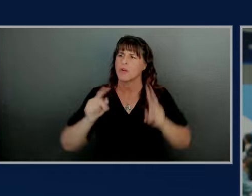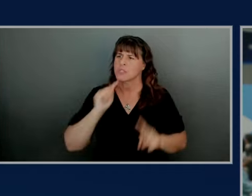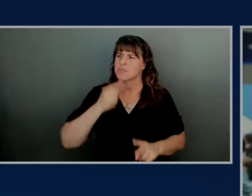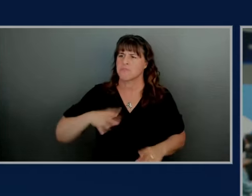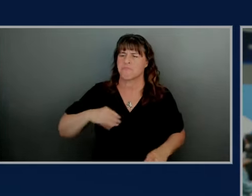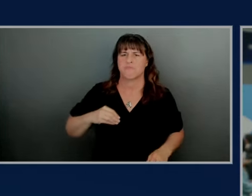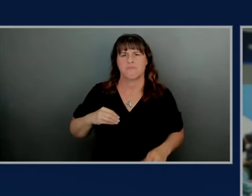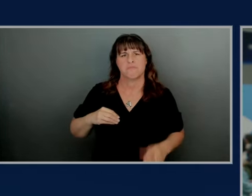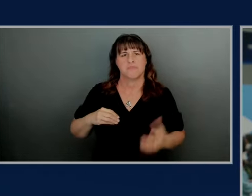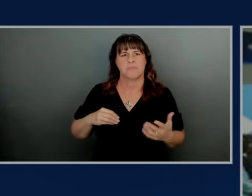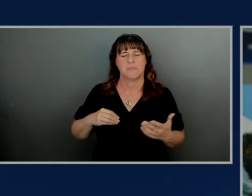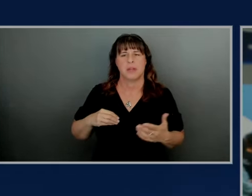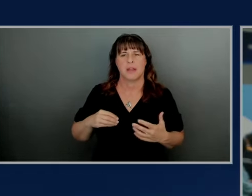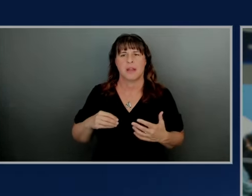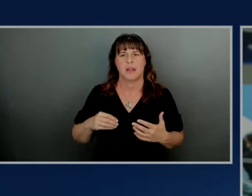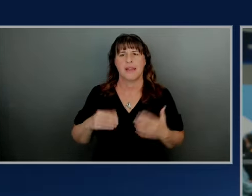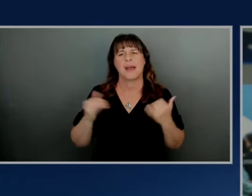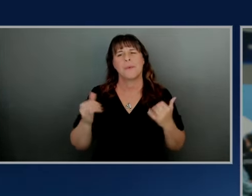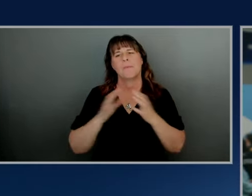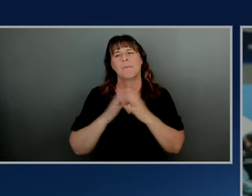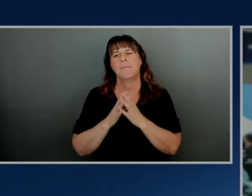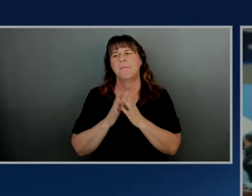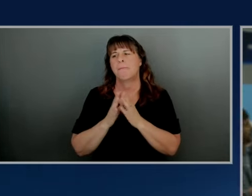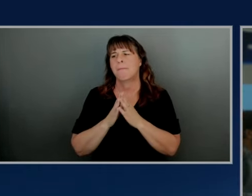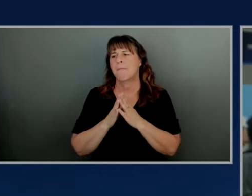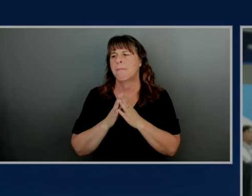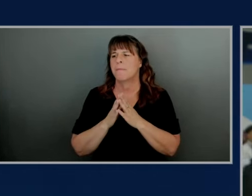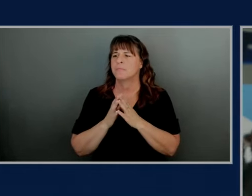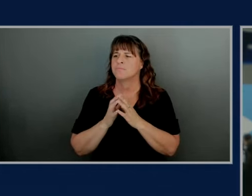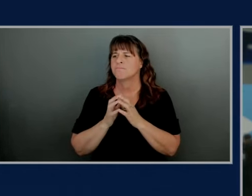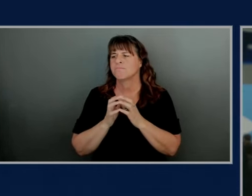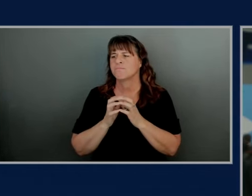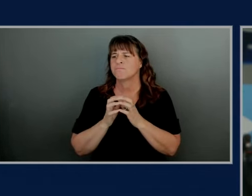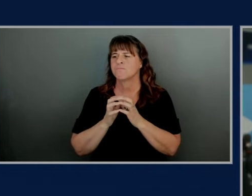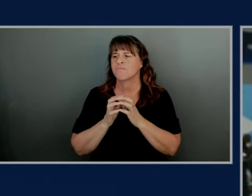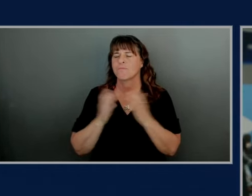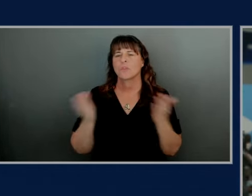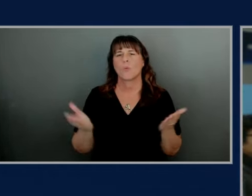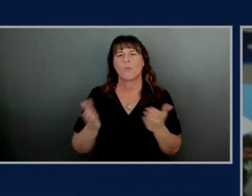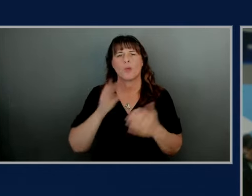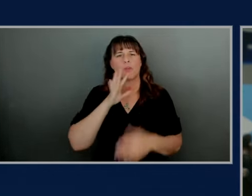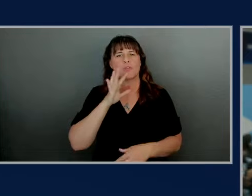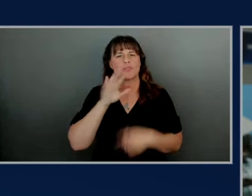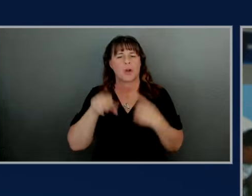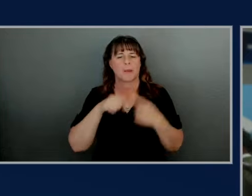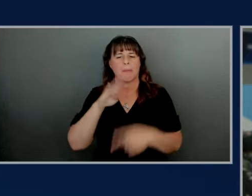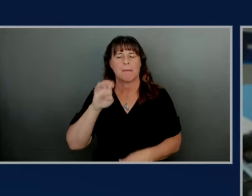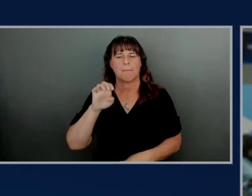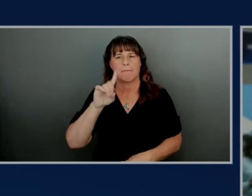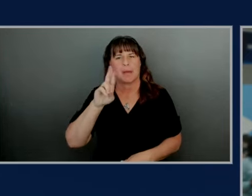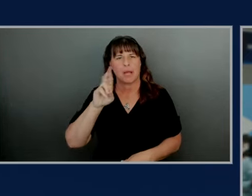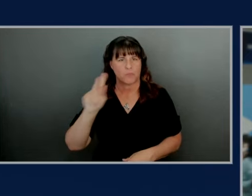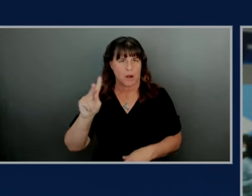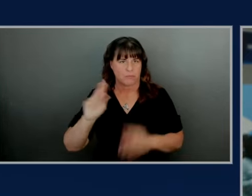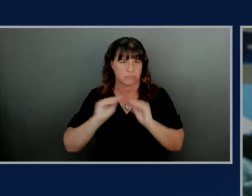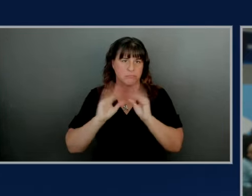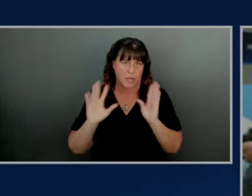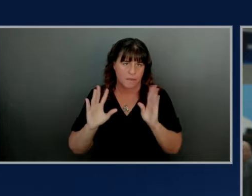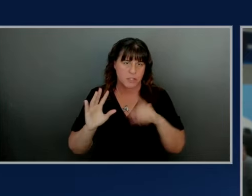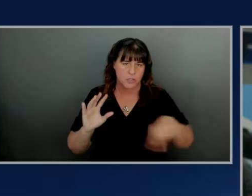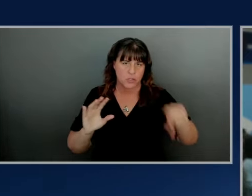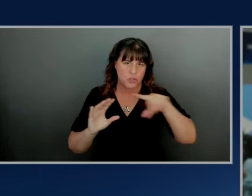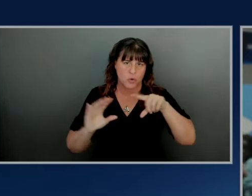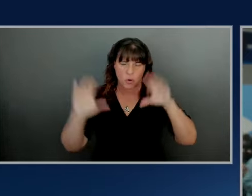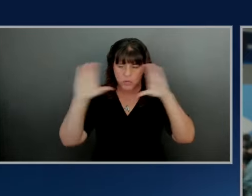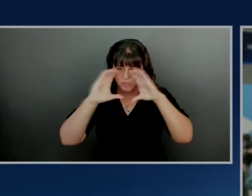now you know we're here to tuck bedrock obviously to you all are exploring with